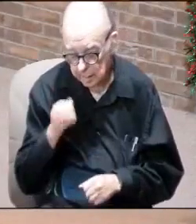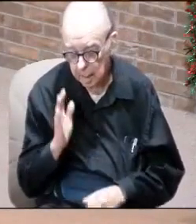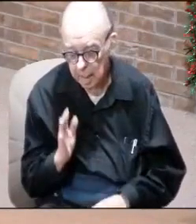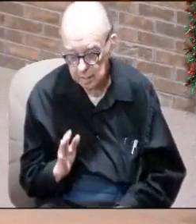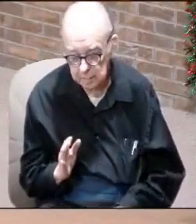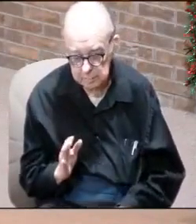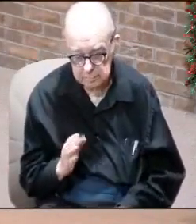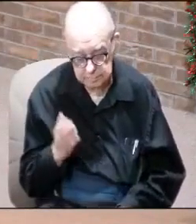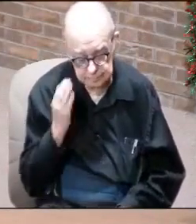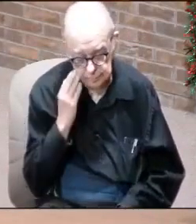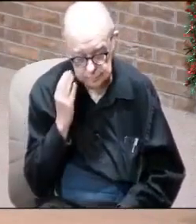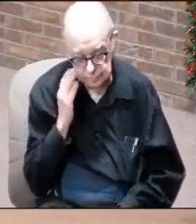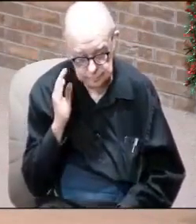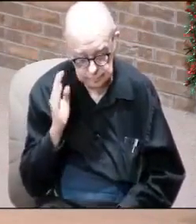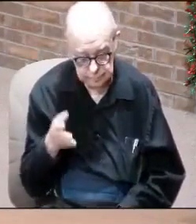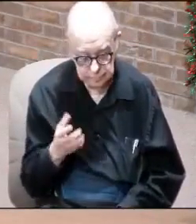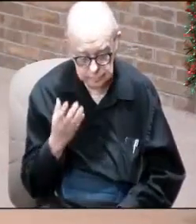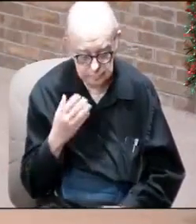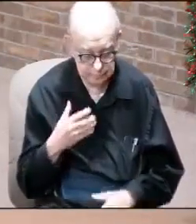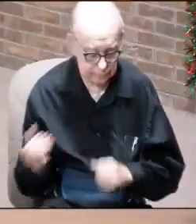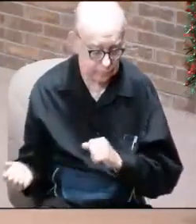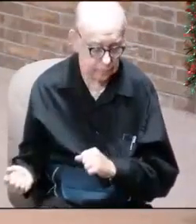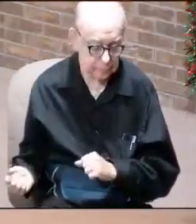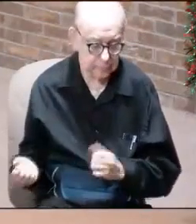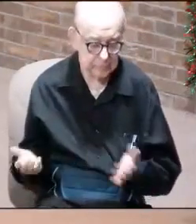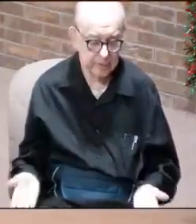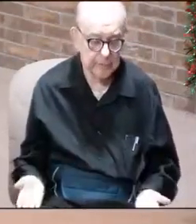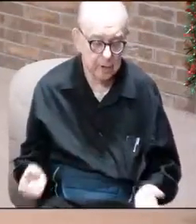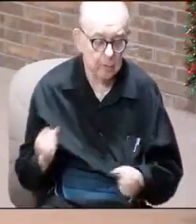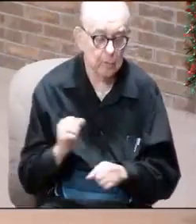knowing that I went out of here working.